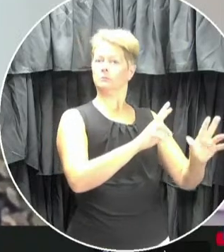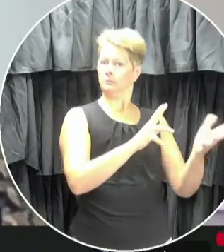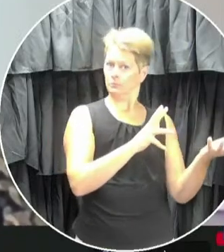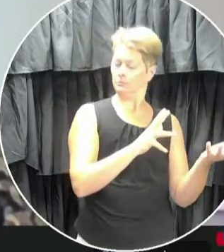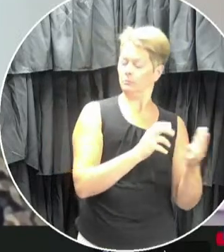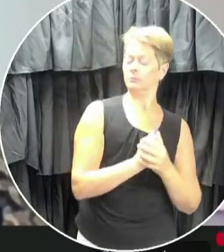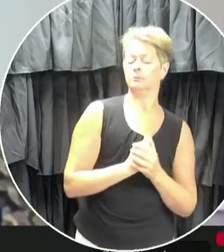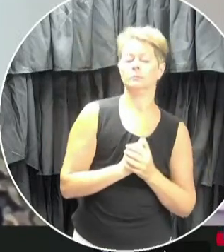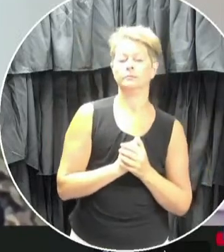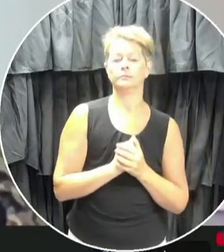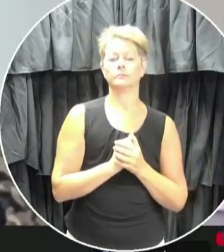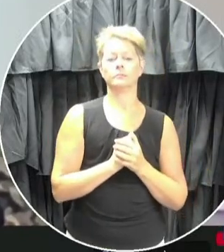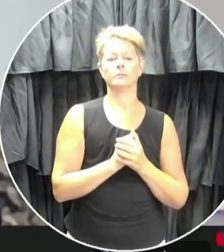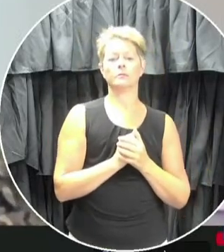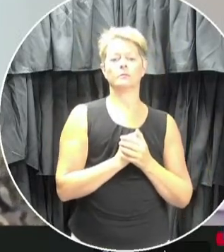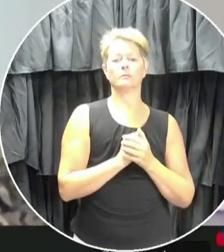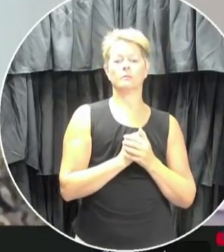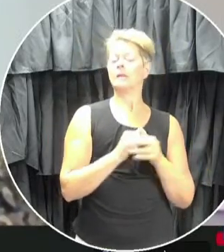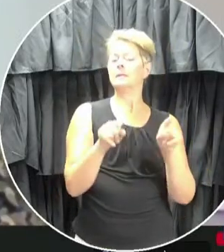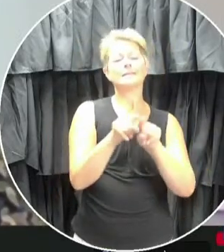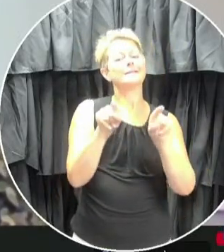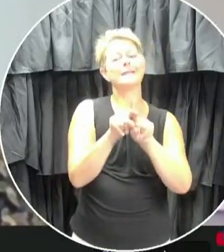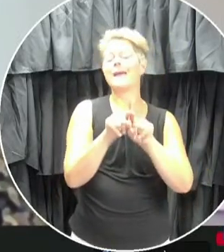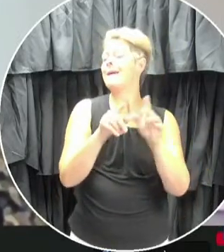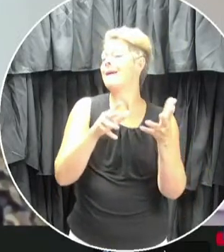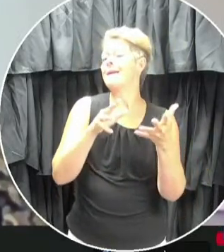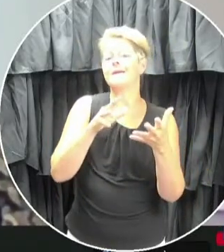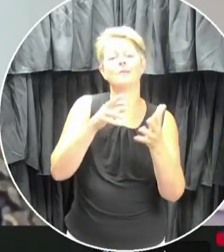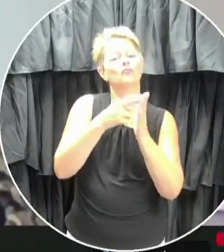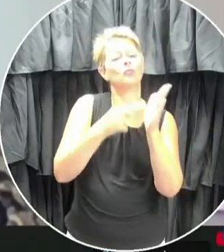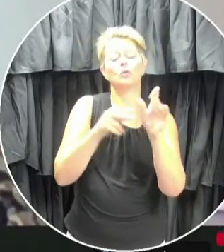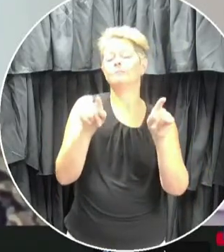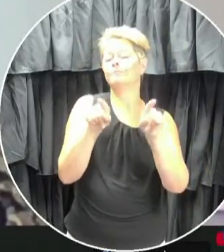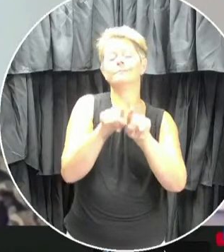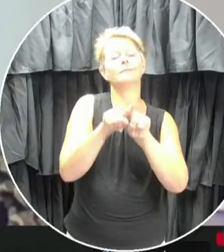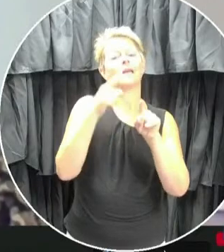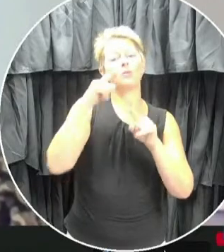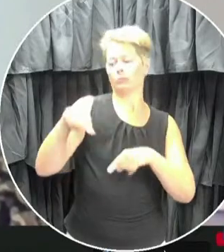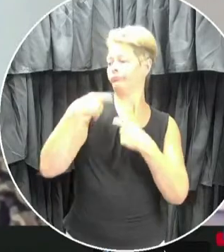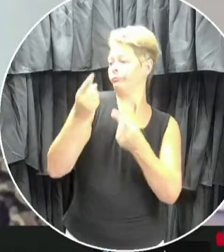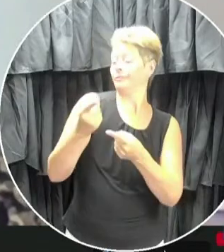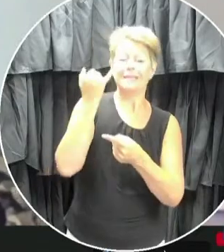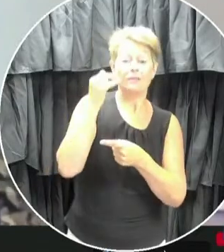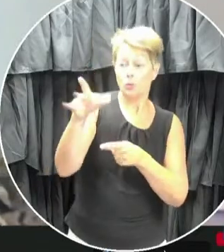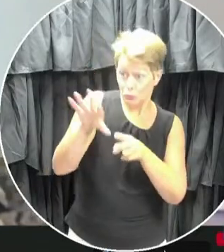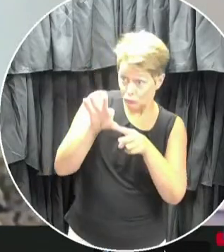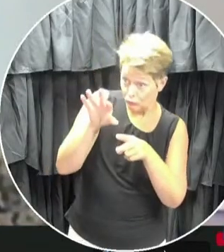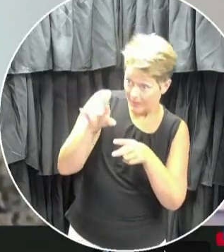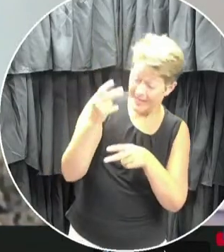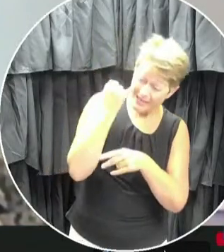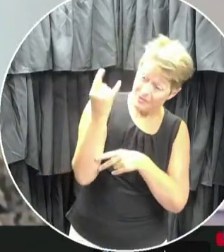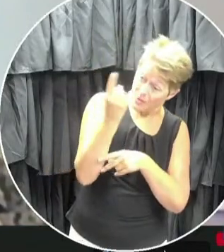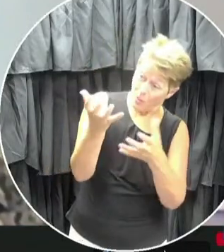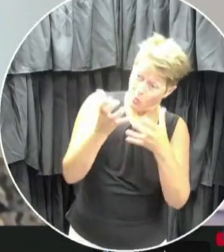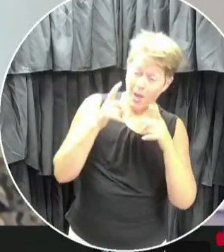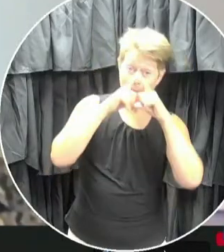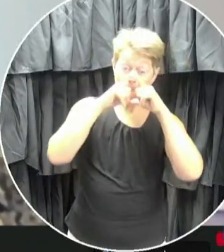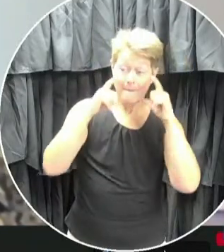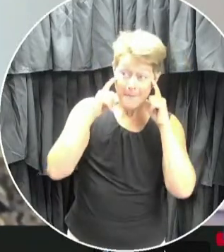pandemic, the same rings true in the school setting. So please respect another's choice to wear a mask in the classroom.